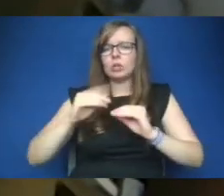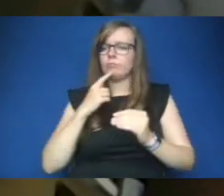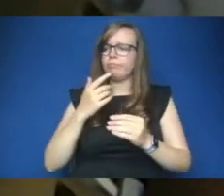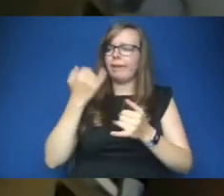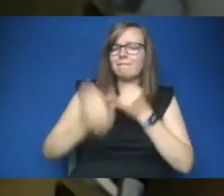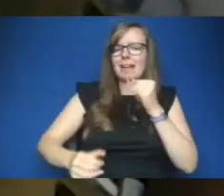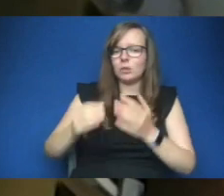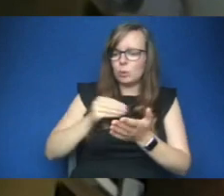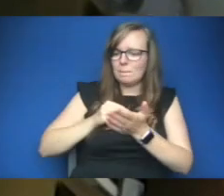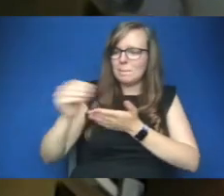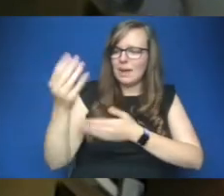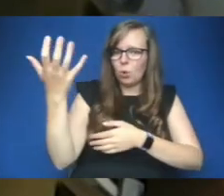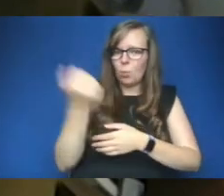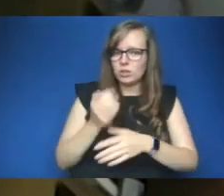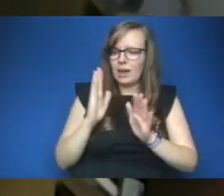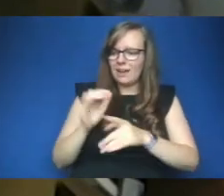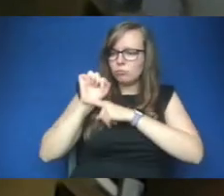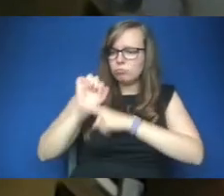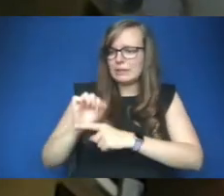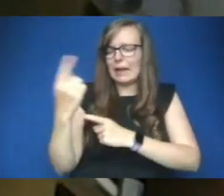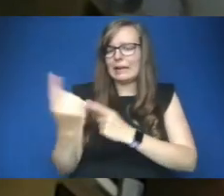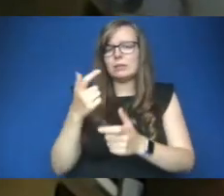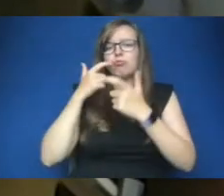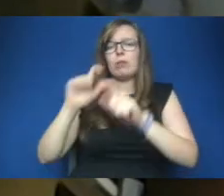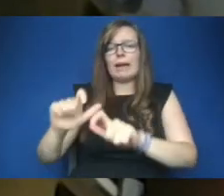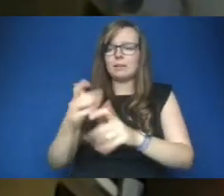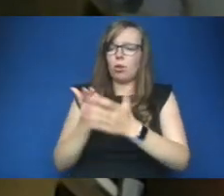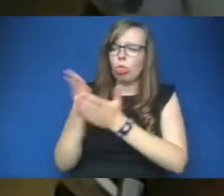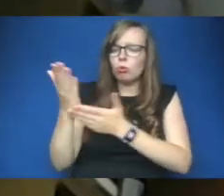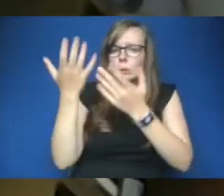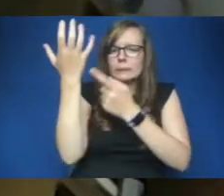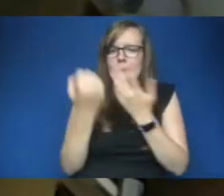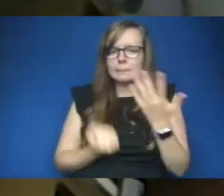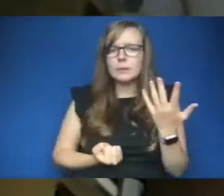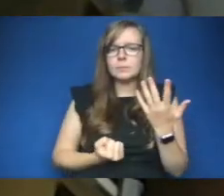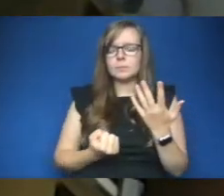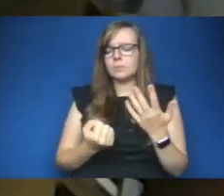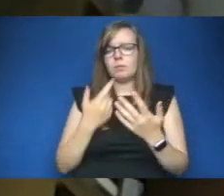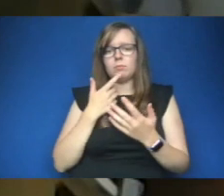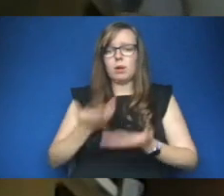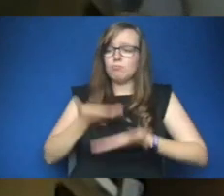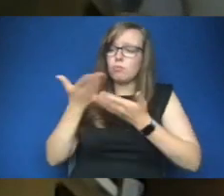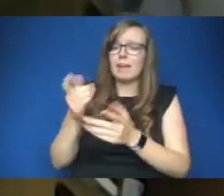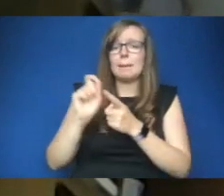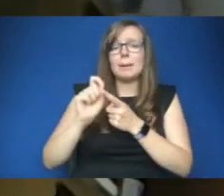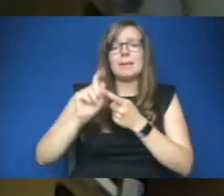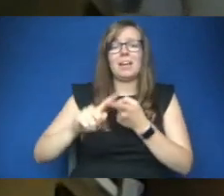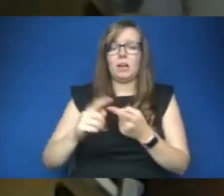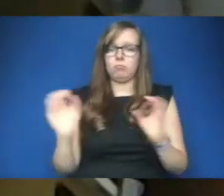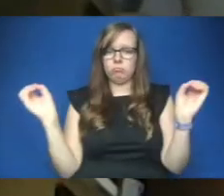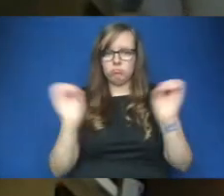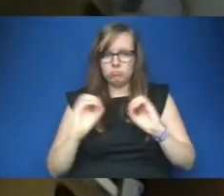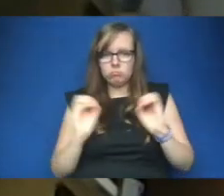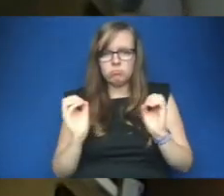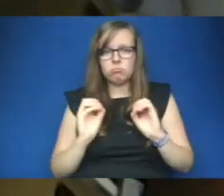when they had to isolate to protect residents and colleagues when they had symptoms failed to provide suitable ppe for workers and ultimately failed to